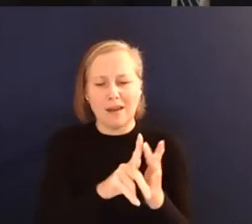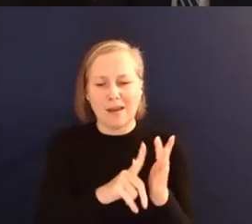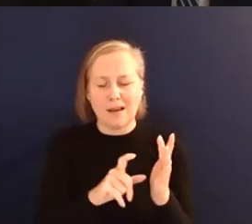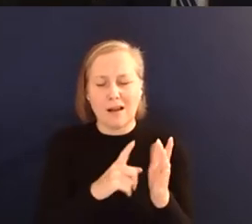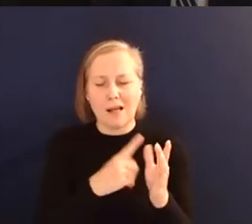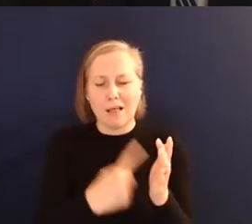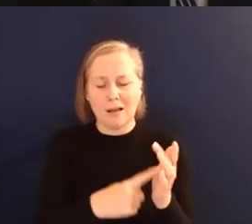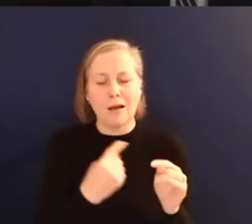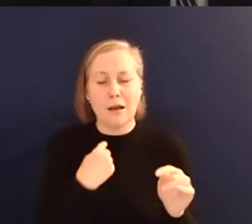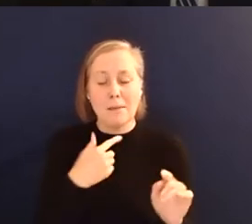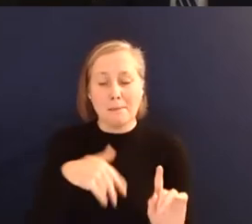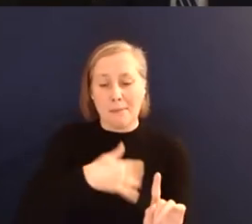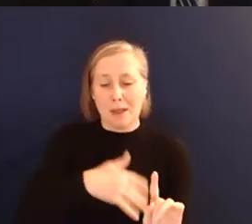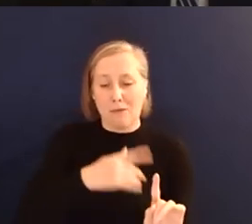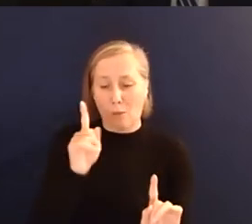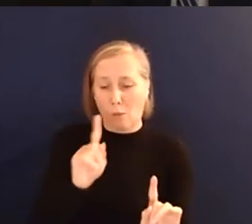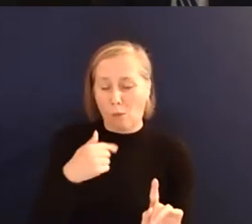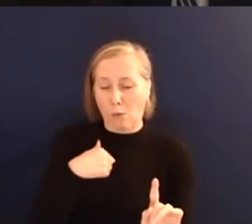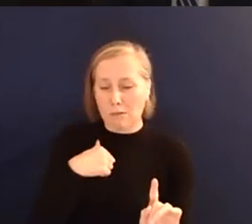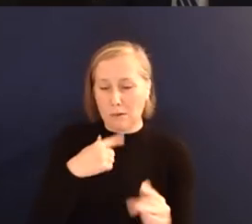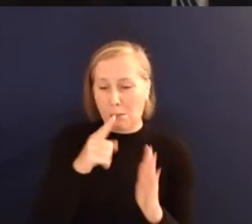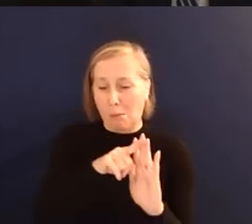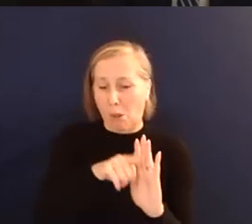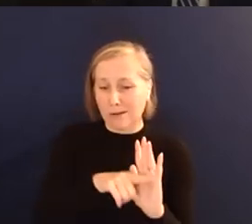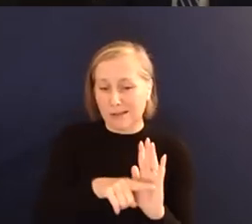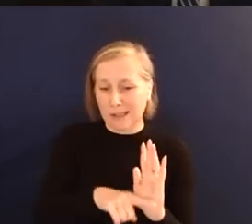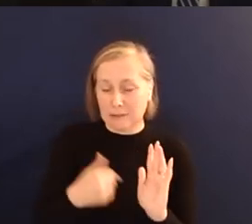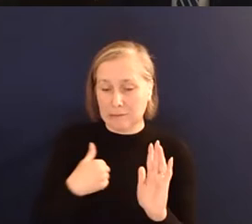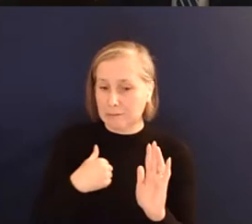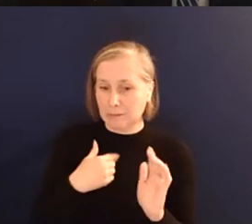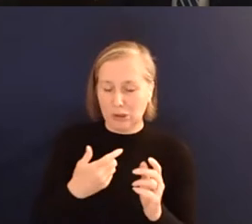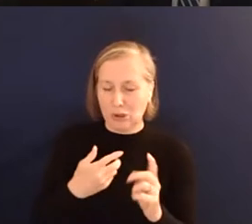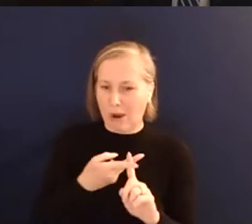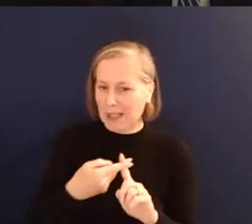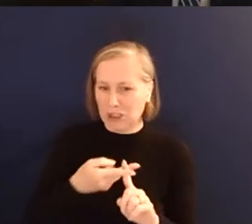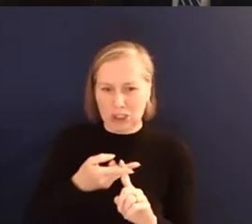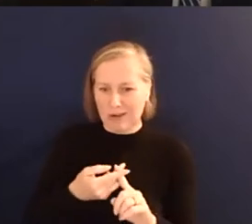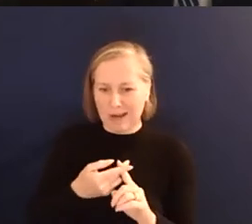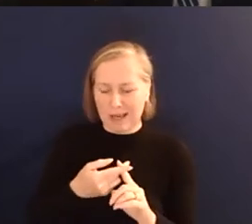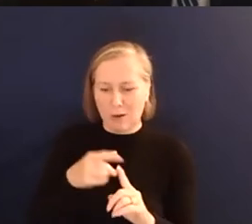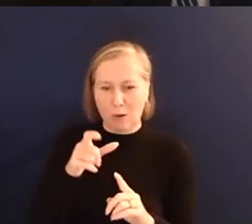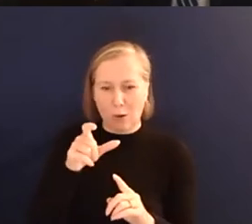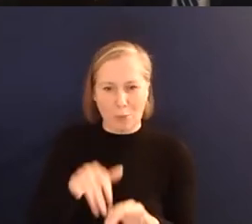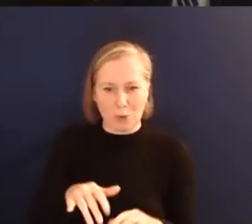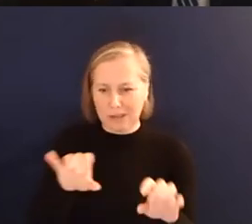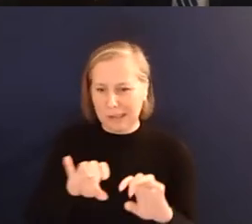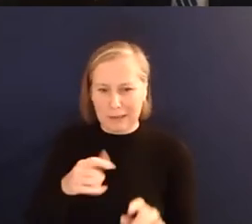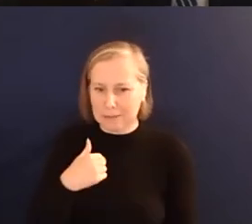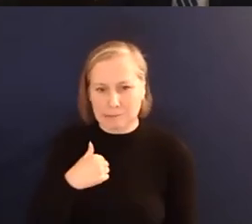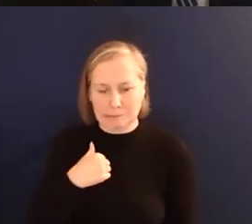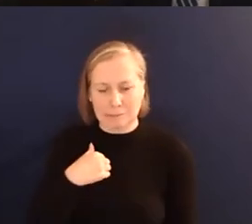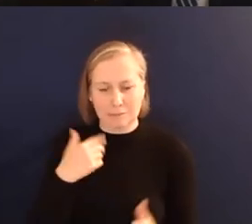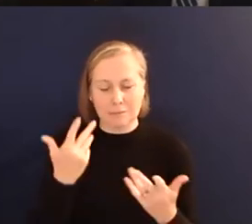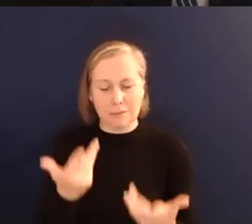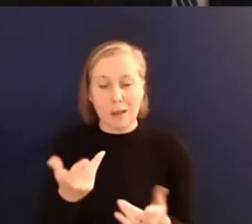My background is in policy, so it is not an engineering or it could be your science. But I